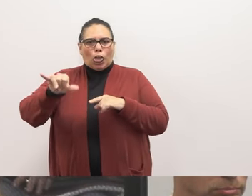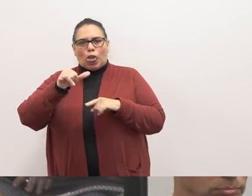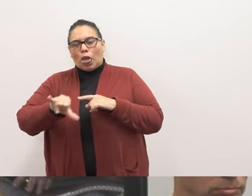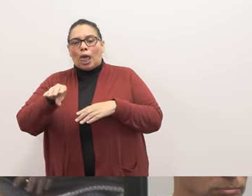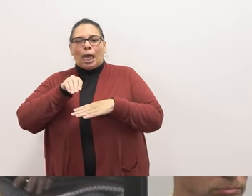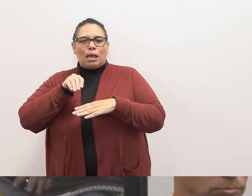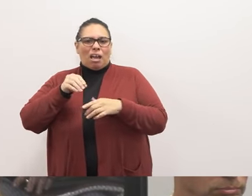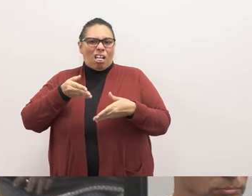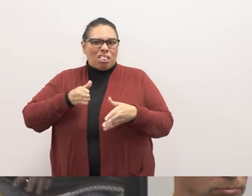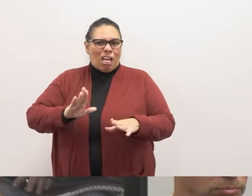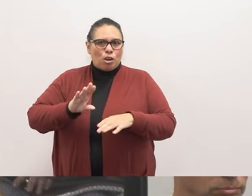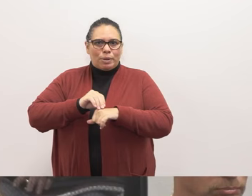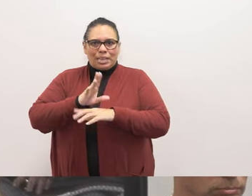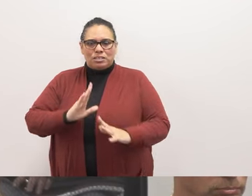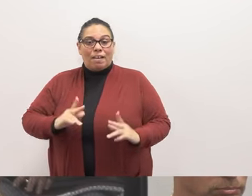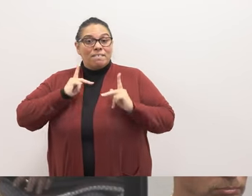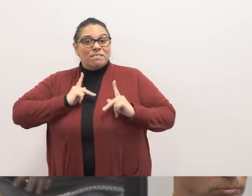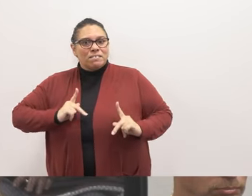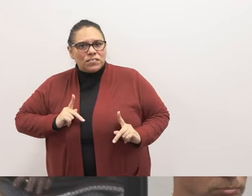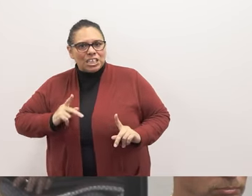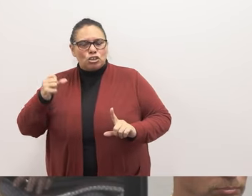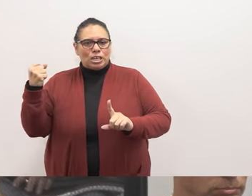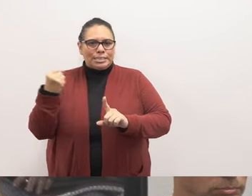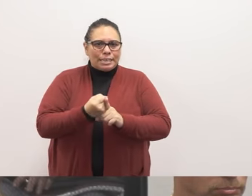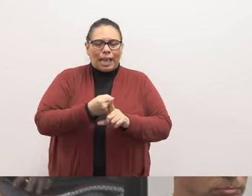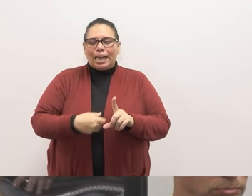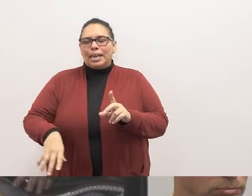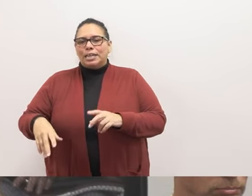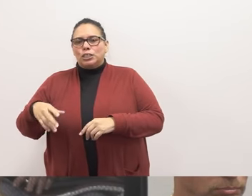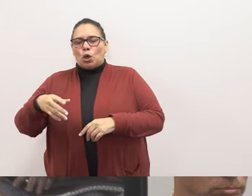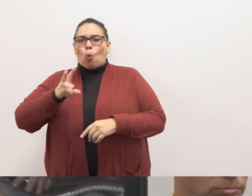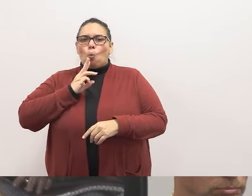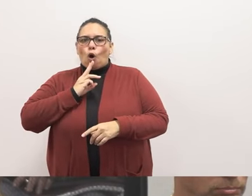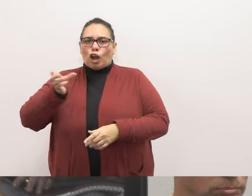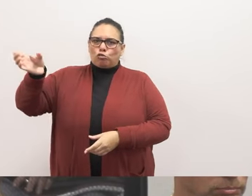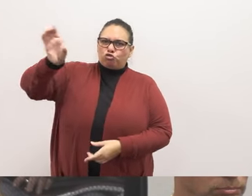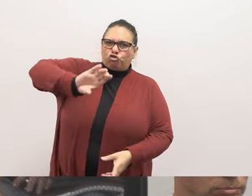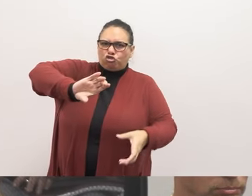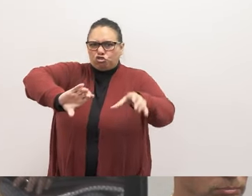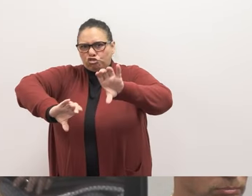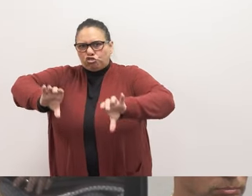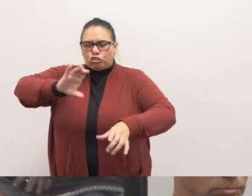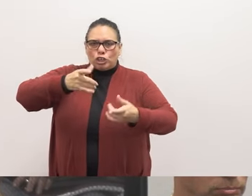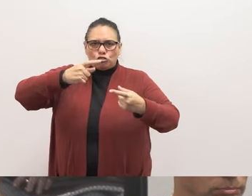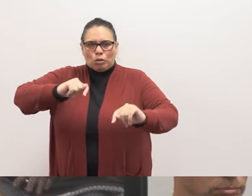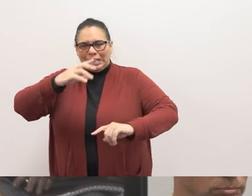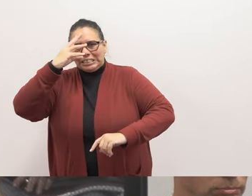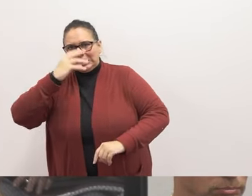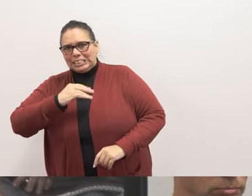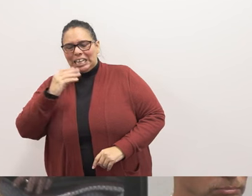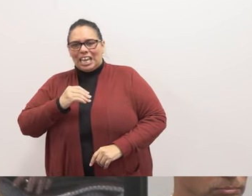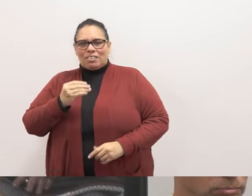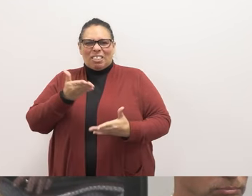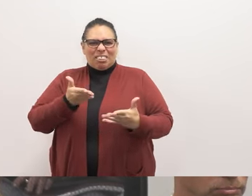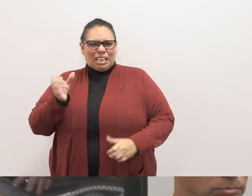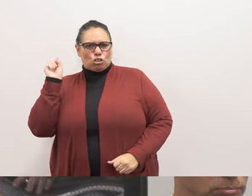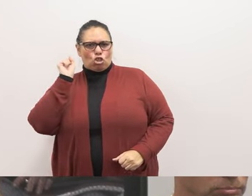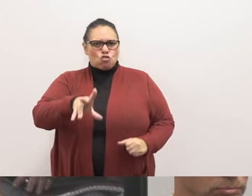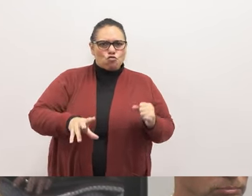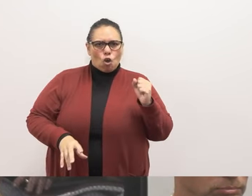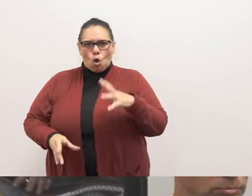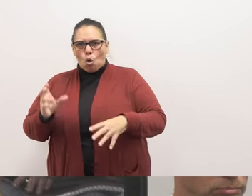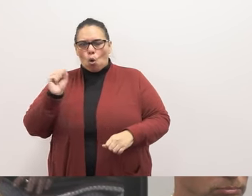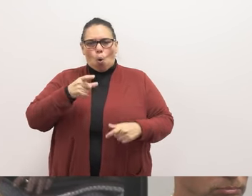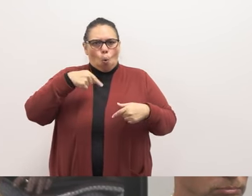counselor, physical attacks such as punching, slapping, water being poured on them while they were trying to sleep, having objects thrown at them in their